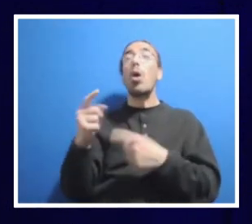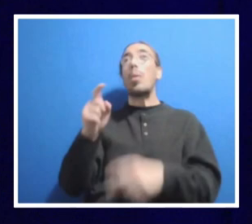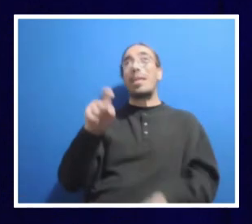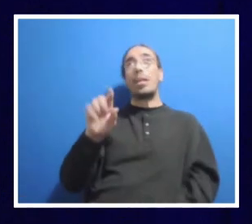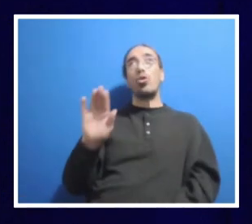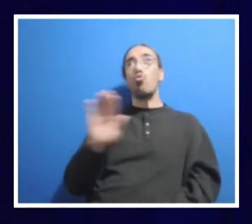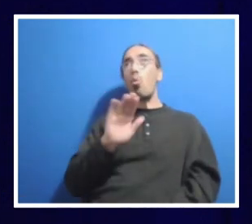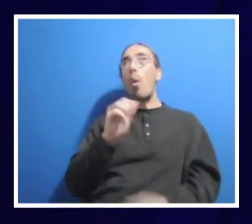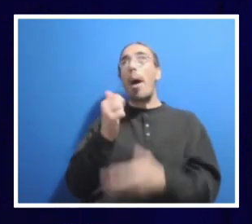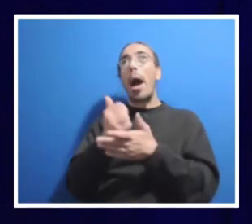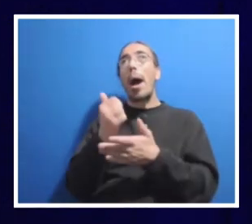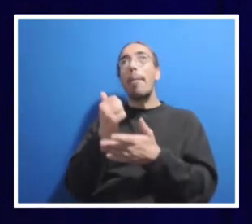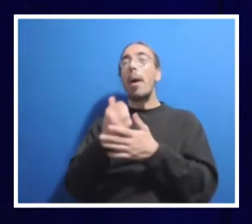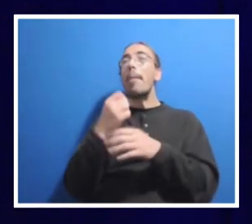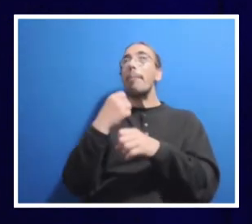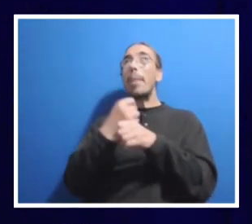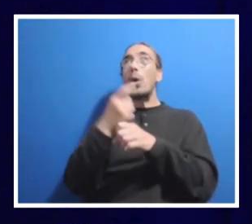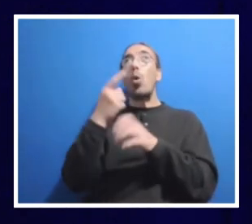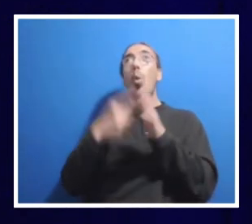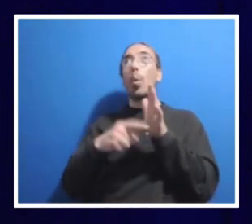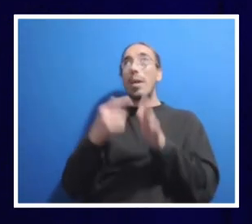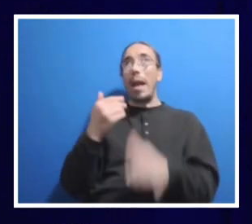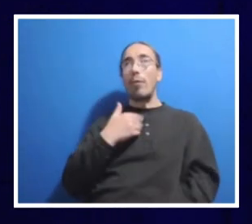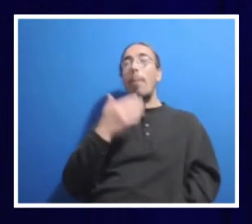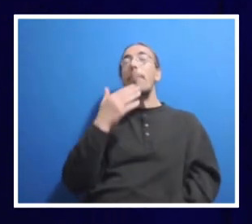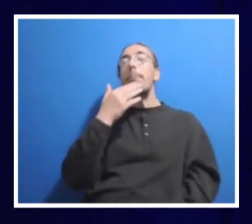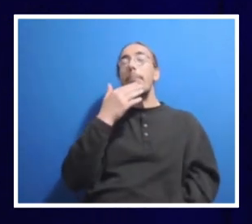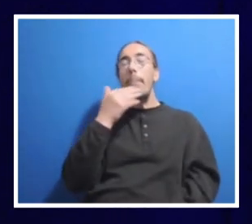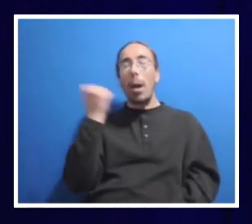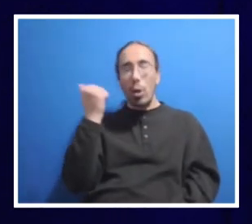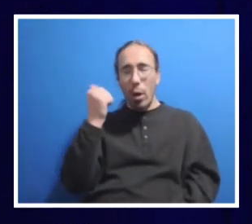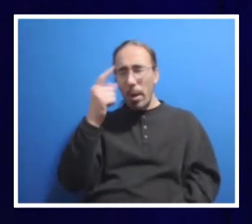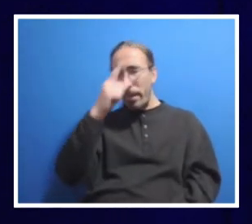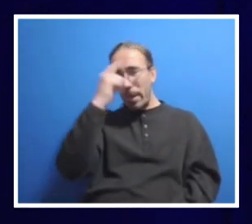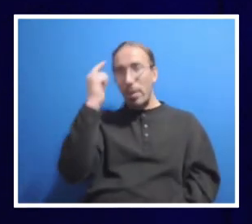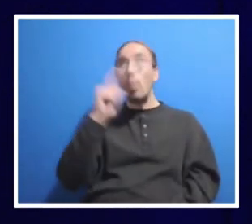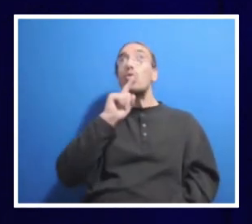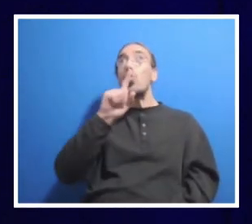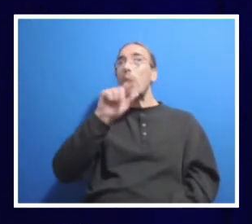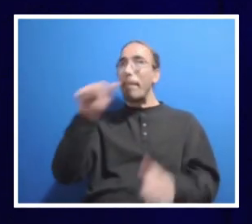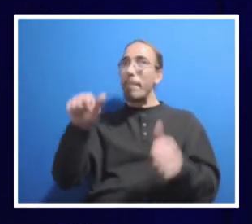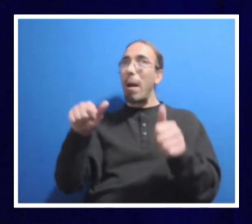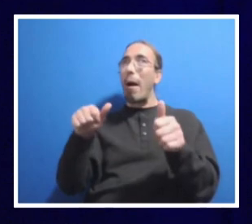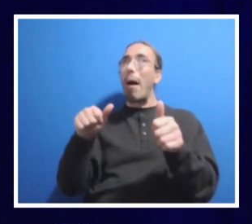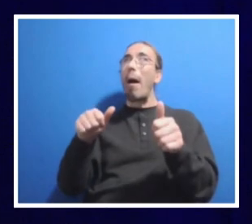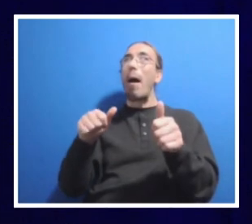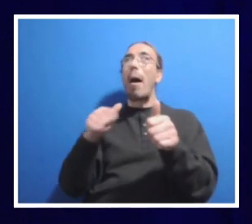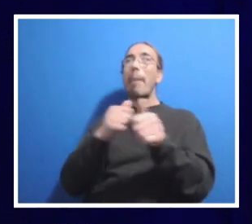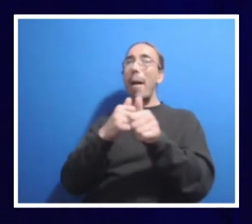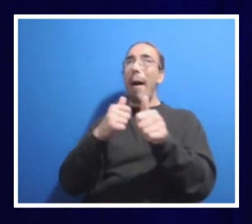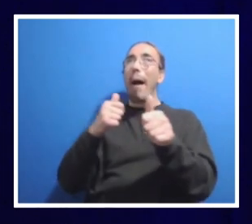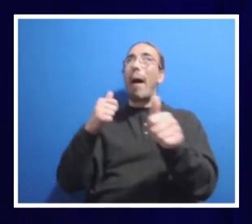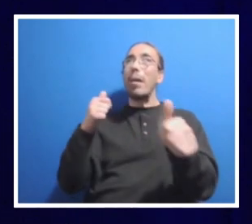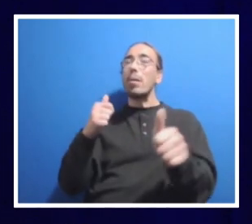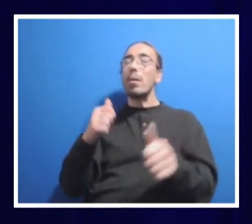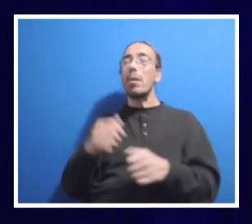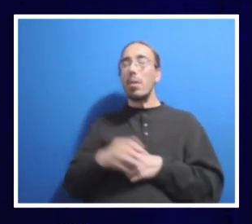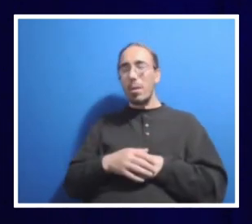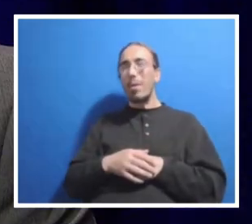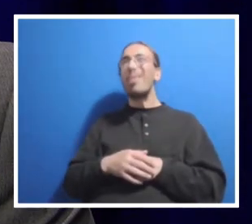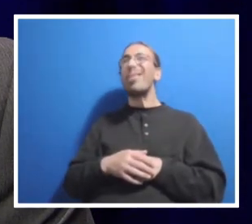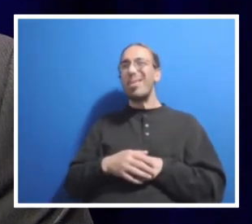in making what we have better because we truly are behind, significantly behind in these systems.